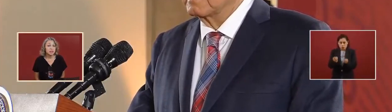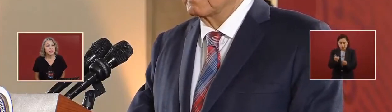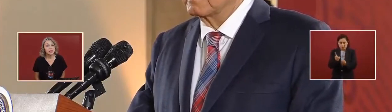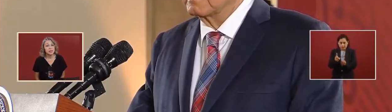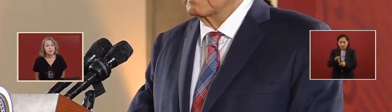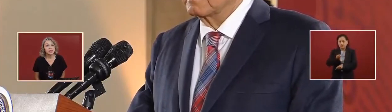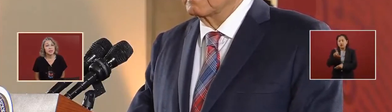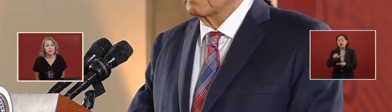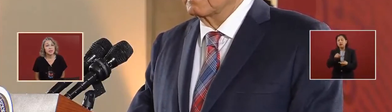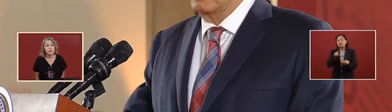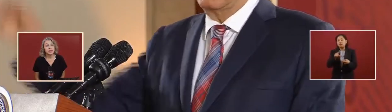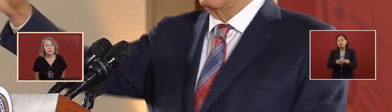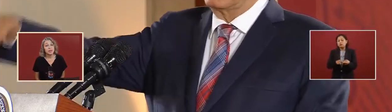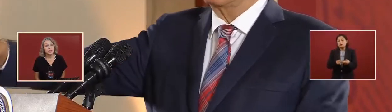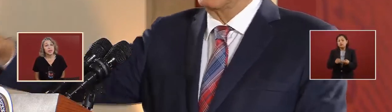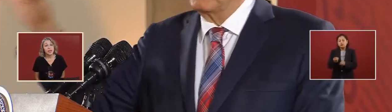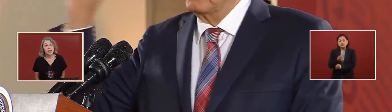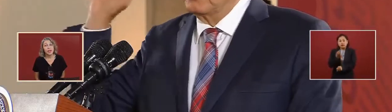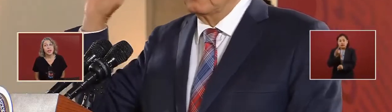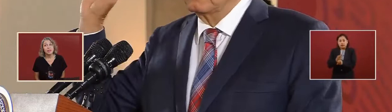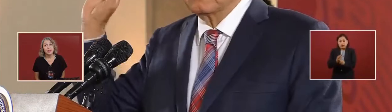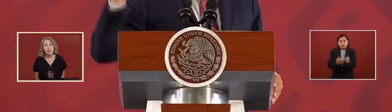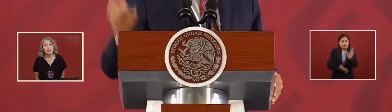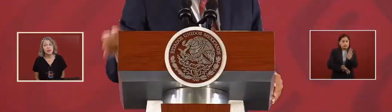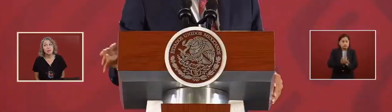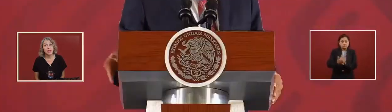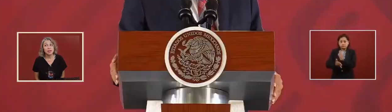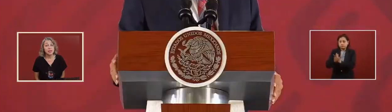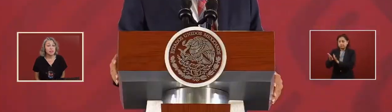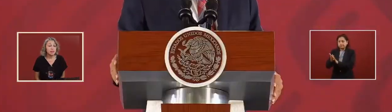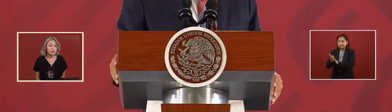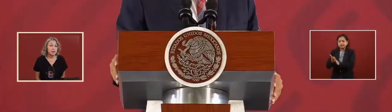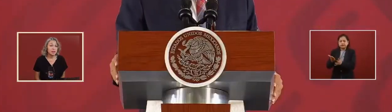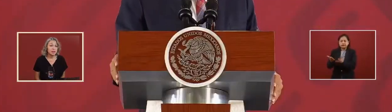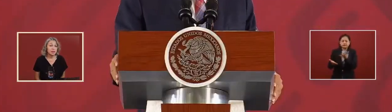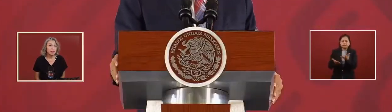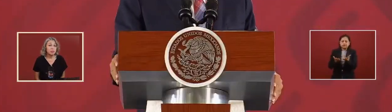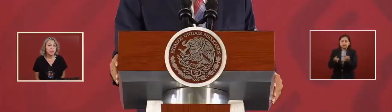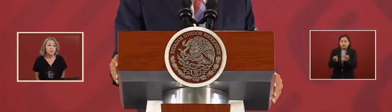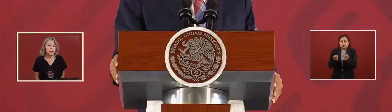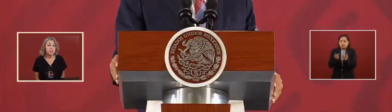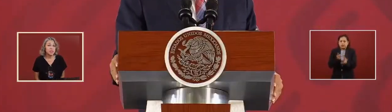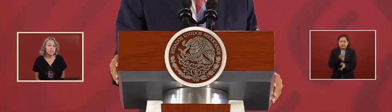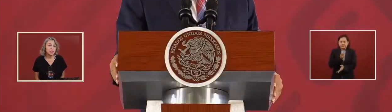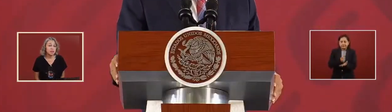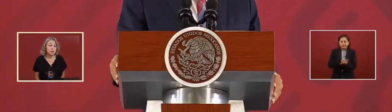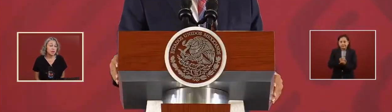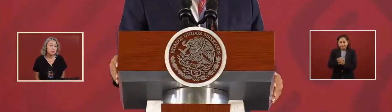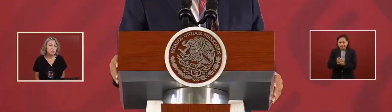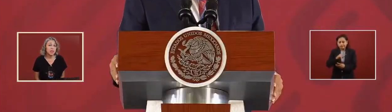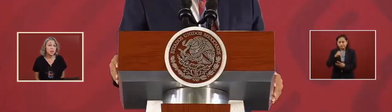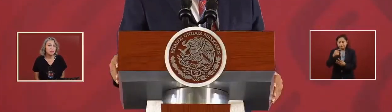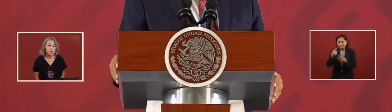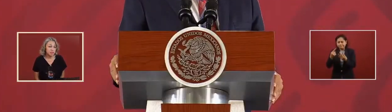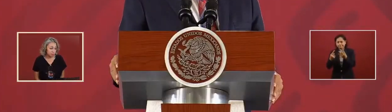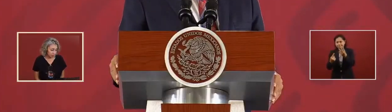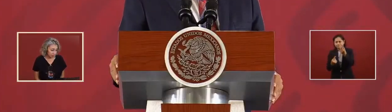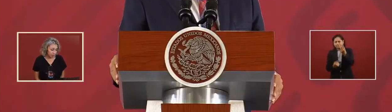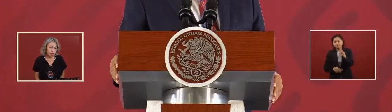And then on top of that, the presidency, the complete municipal presidency.